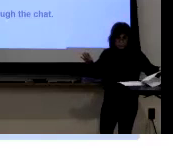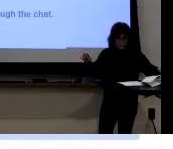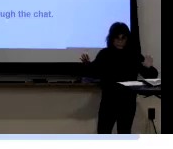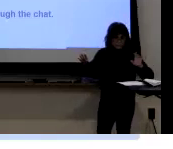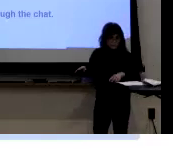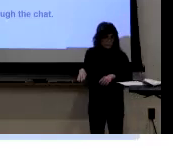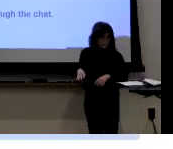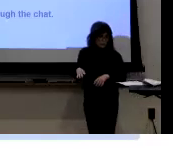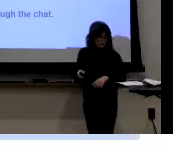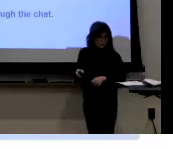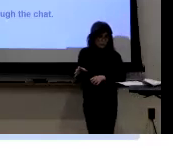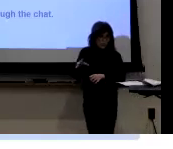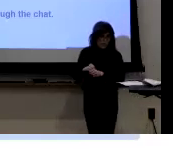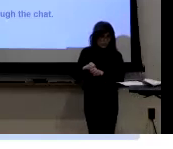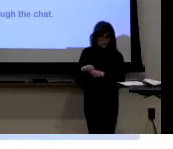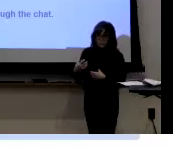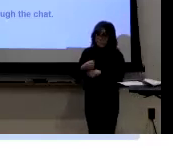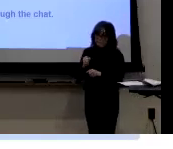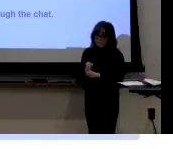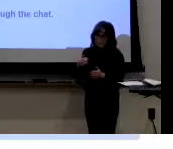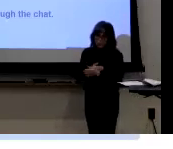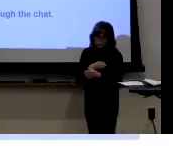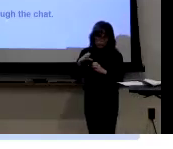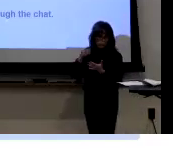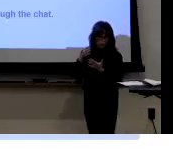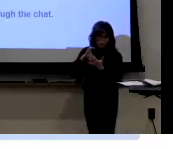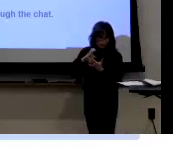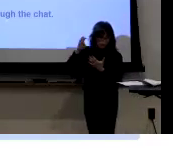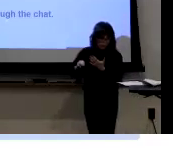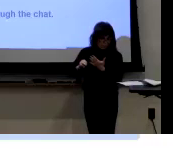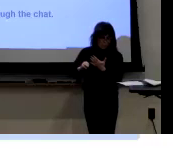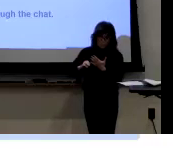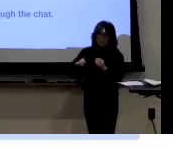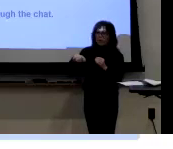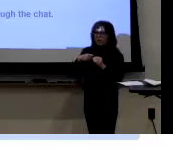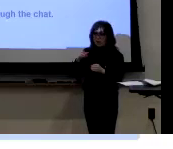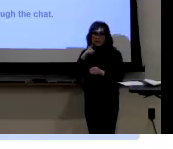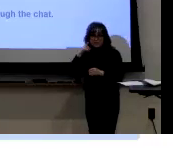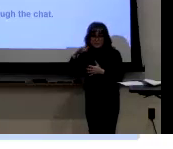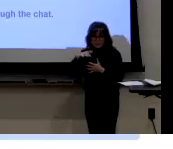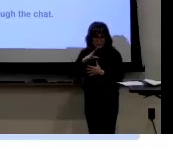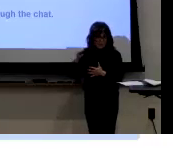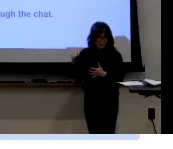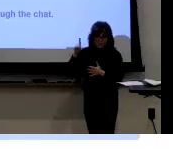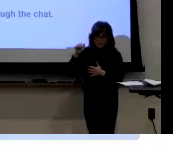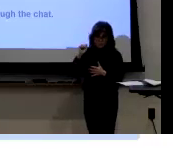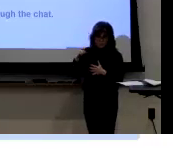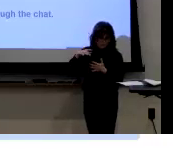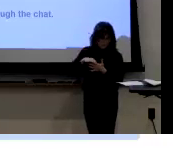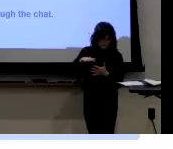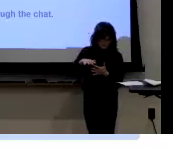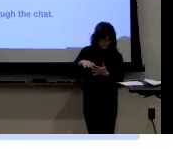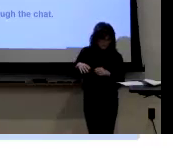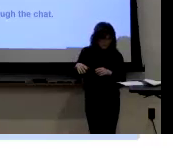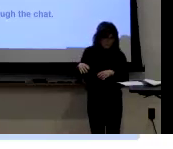California State University Long Beach, which includes creating curriculum, curricula on